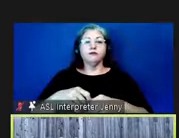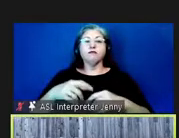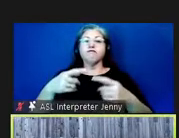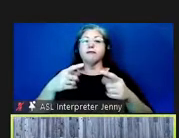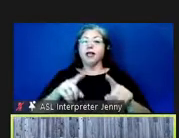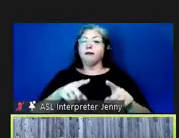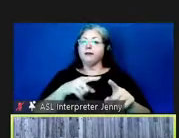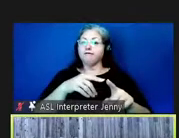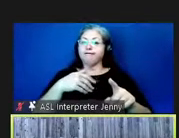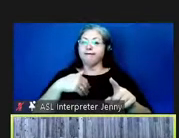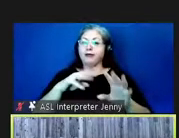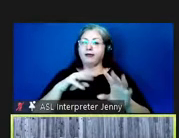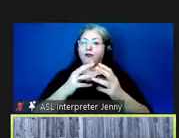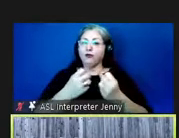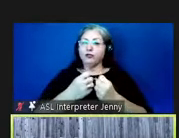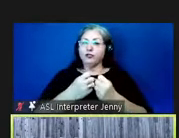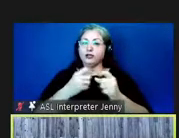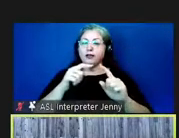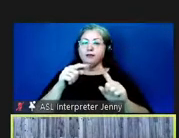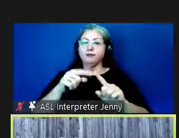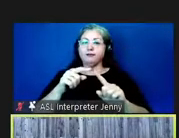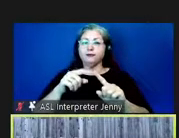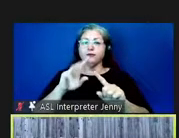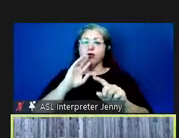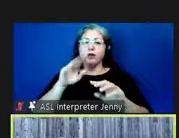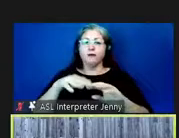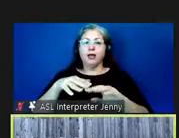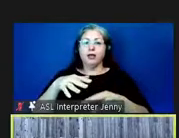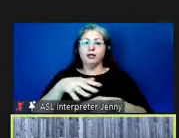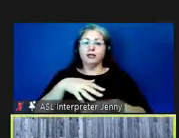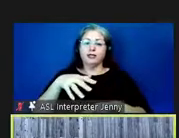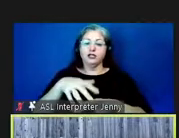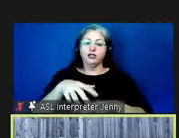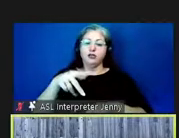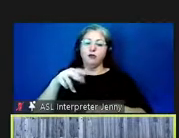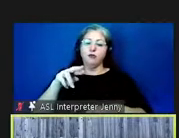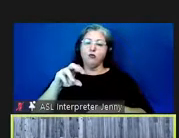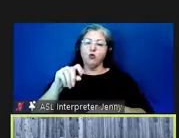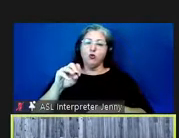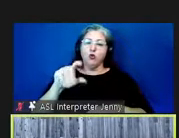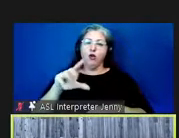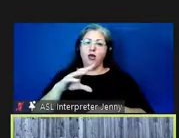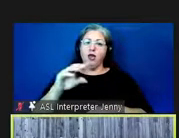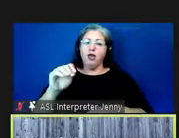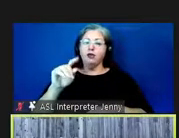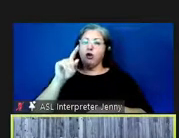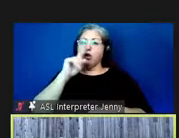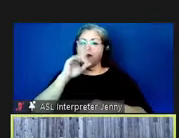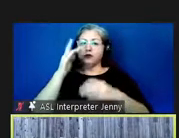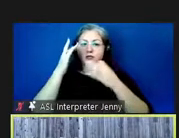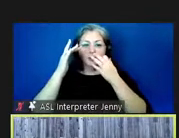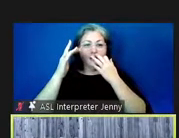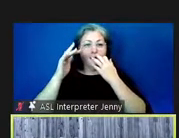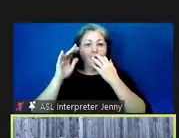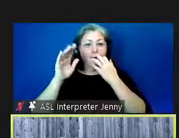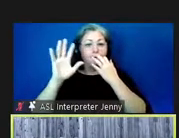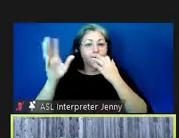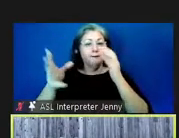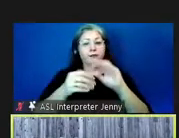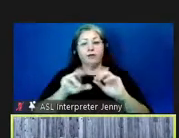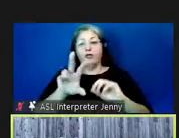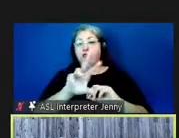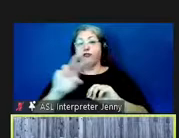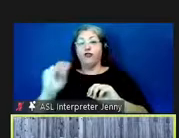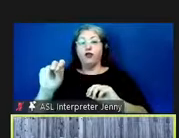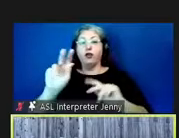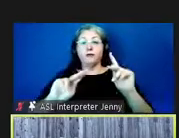uh on indigenous protocols and artificial intelligence with 30 participants from all